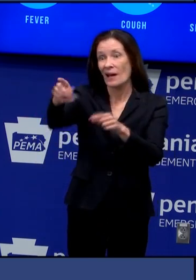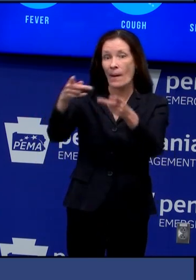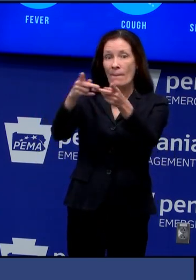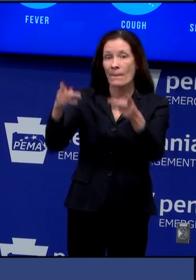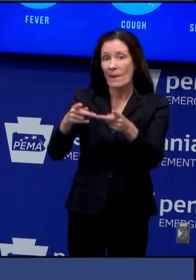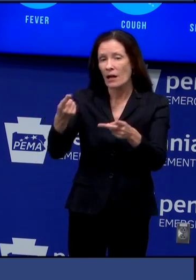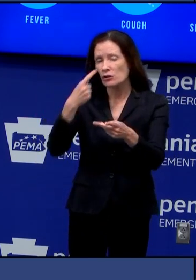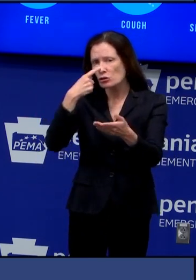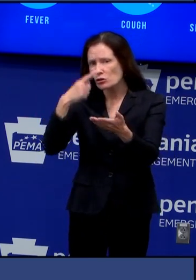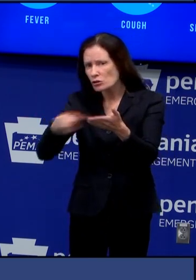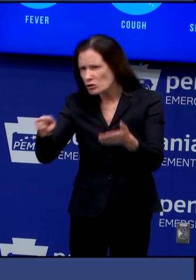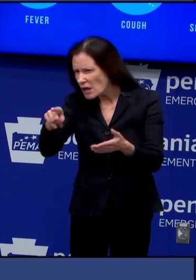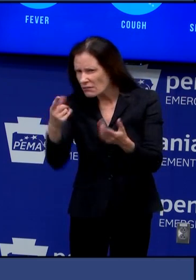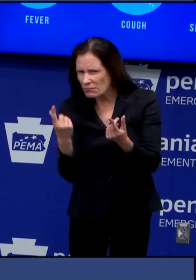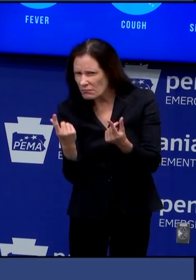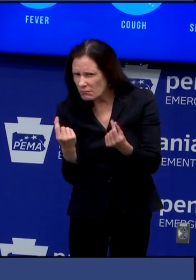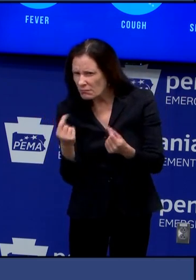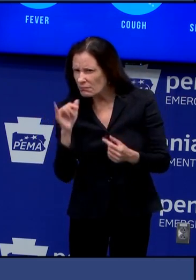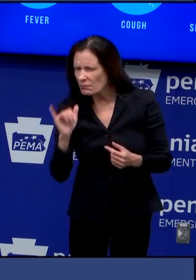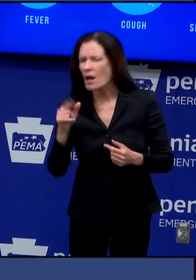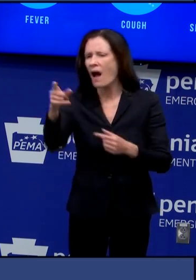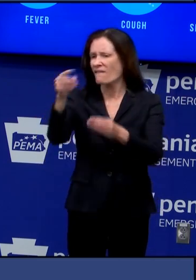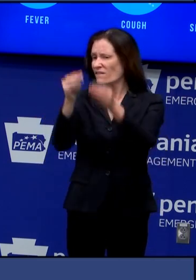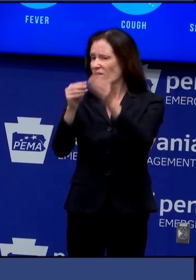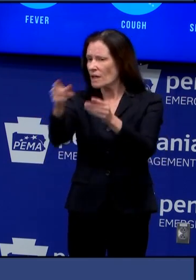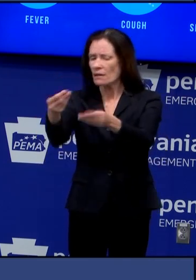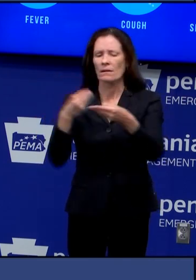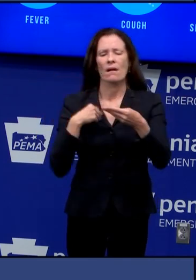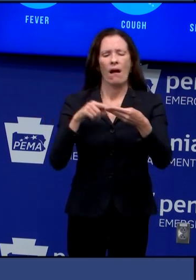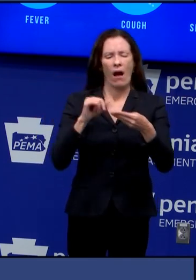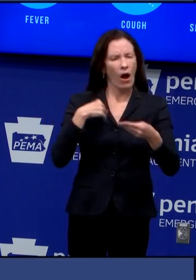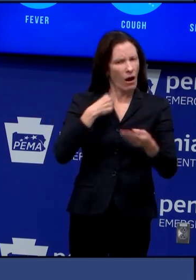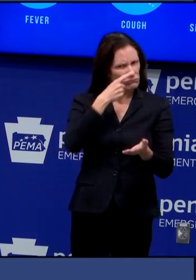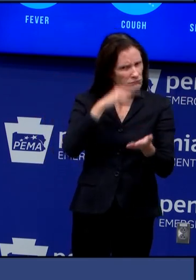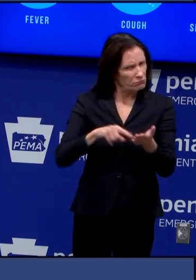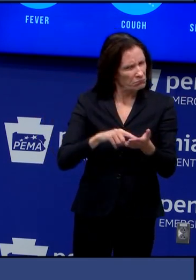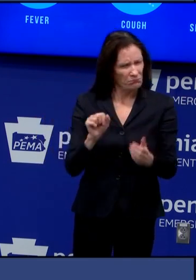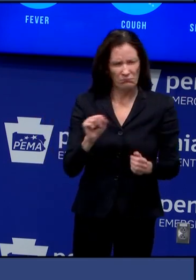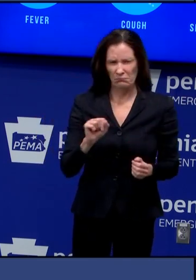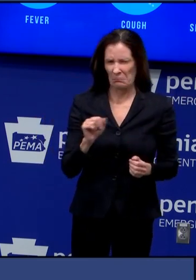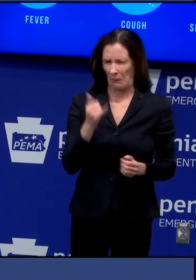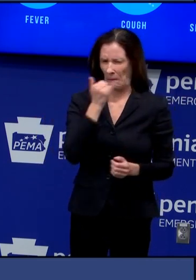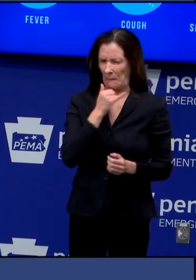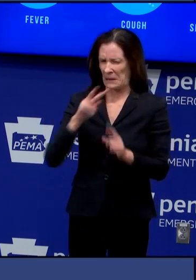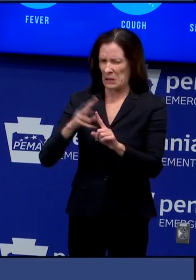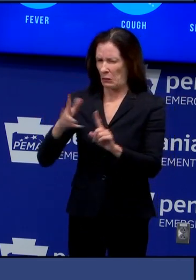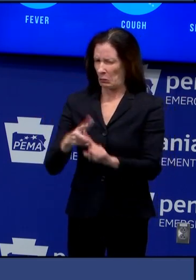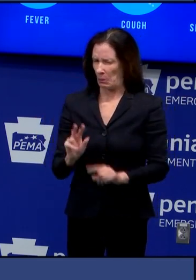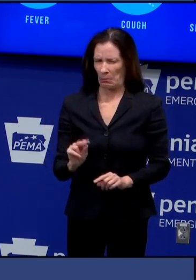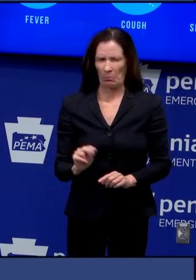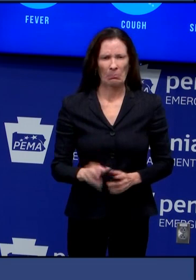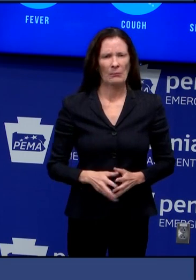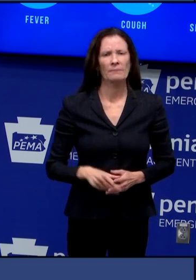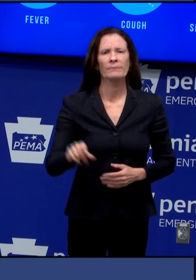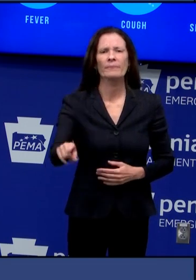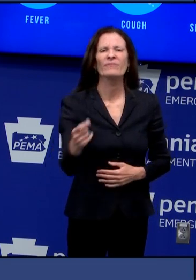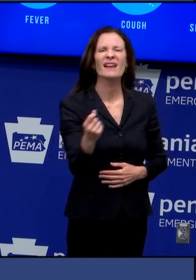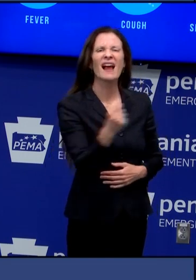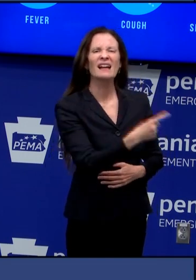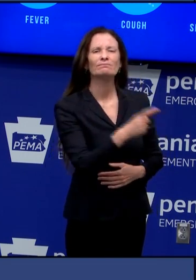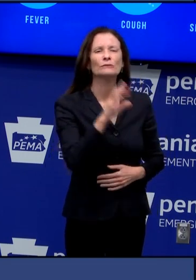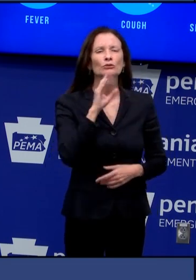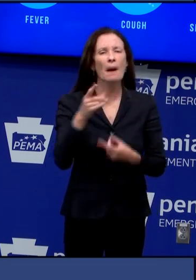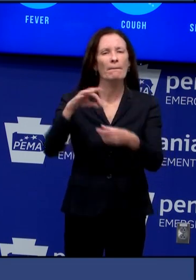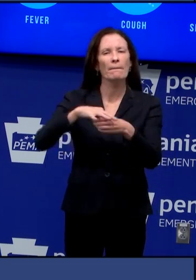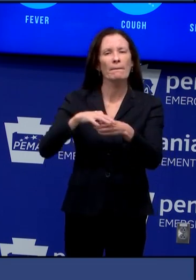incorrect they'll issue the correct ballot we have another question on mail-in ballots from the york daily record why are you not moving to mail-in ballots